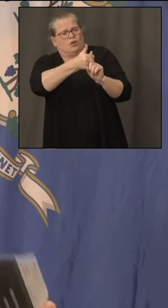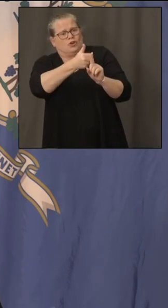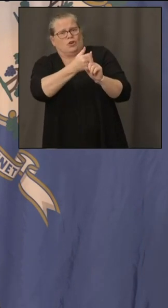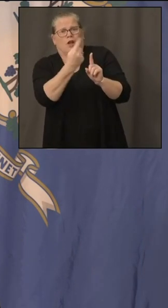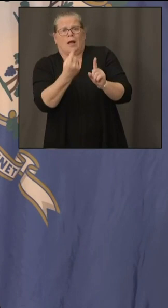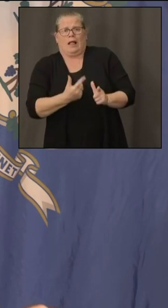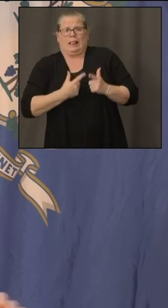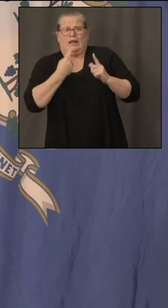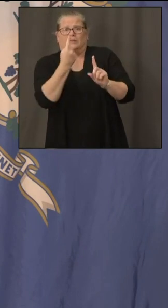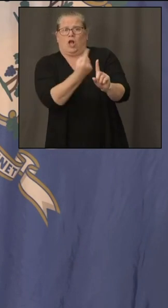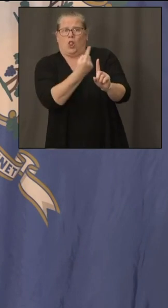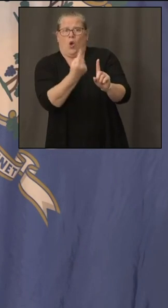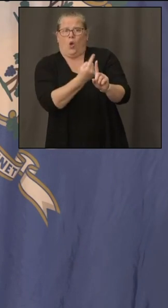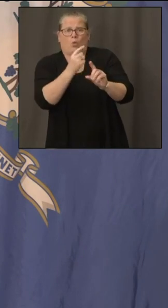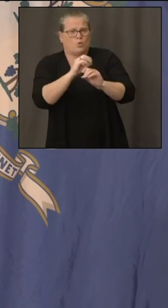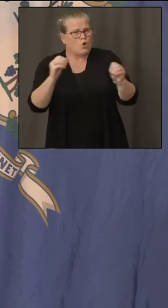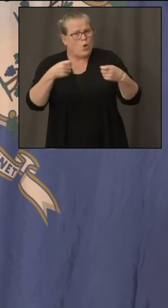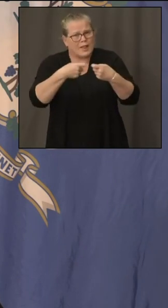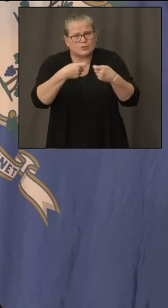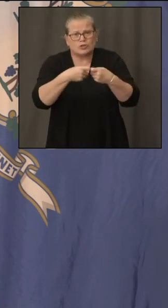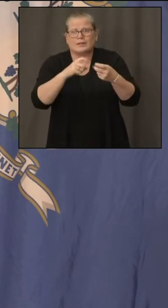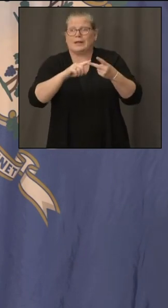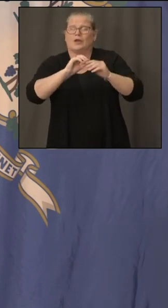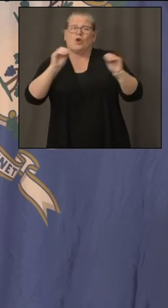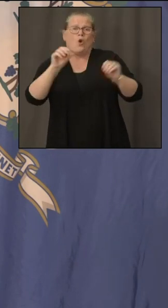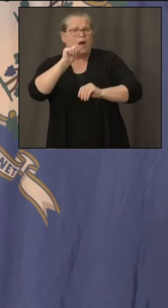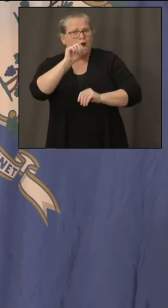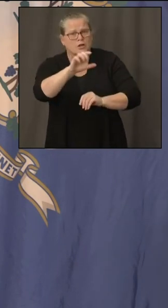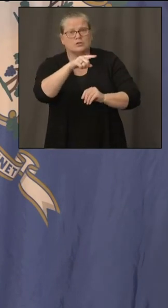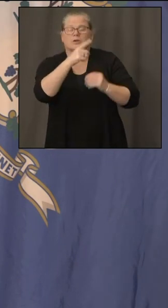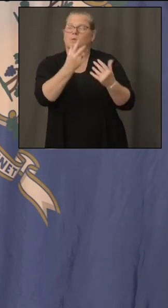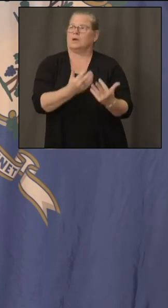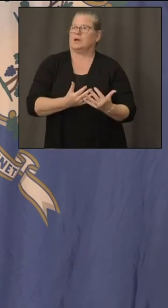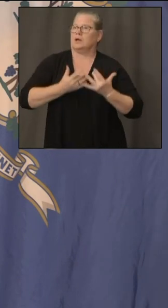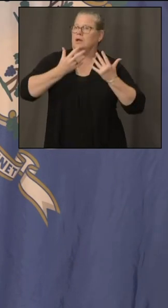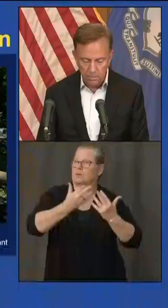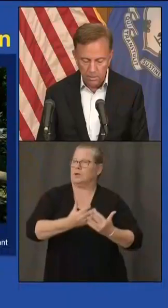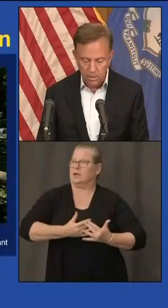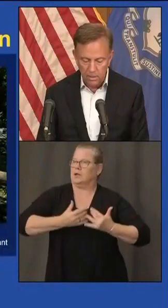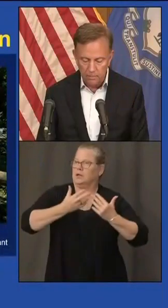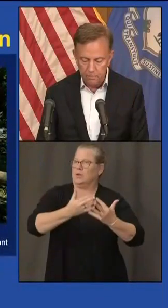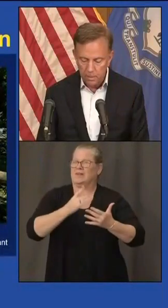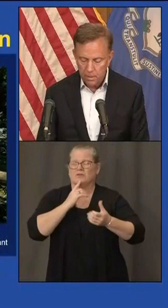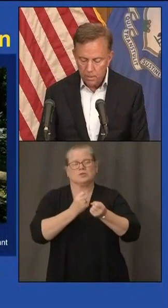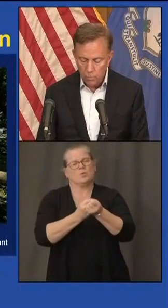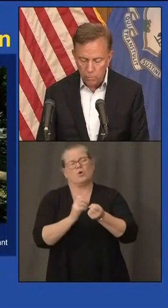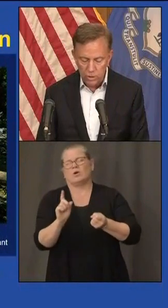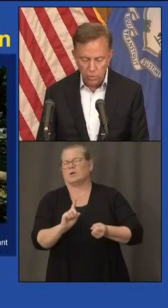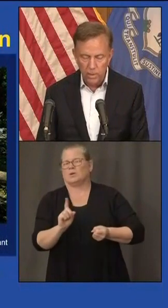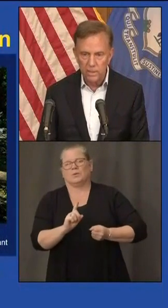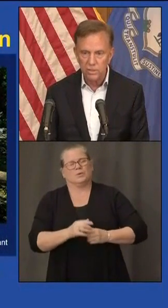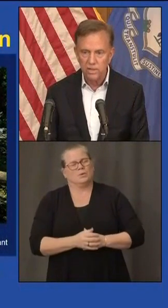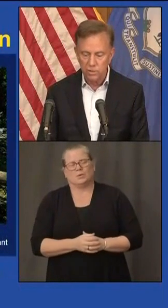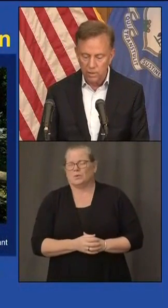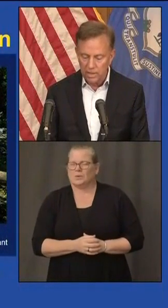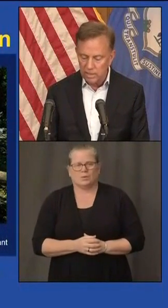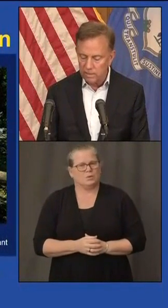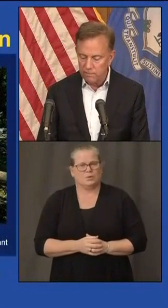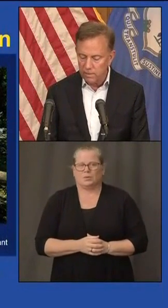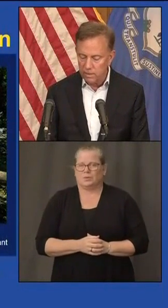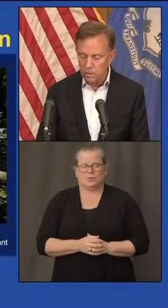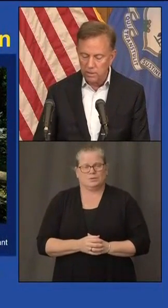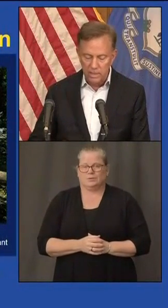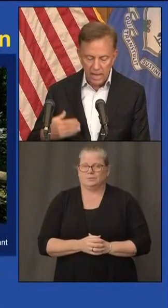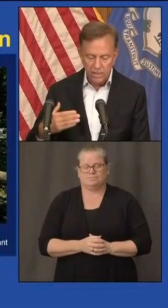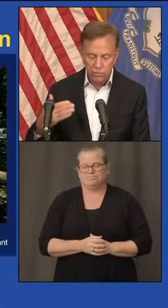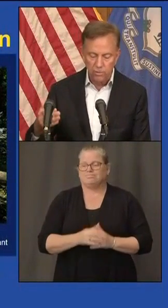for support this next slide um gives you just an idea of some of the um what we're doing this gives you an idea